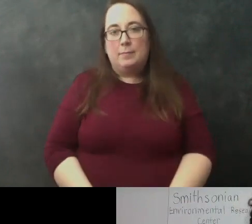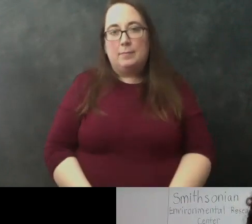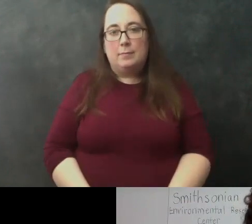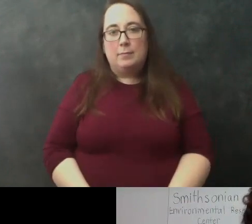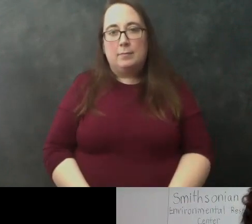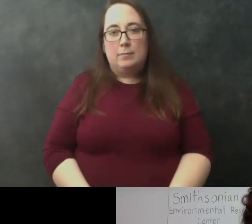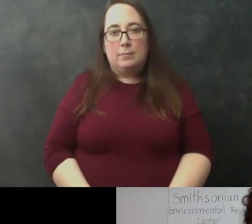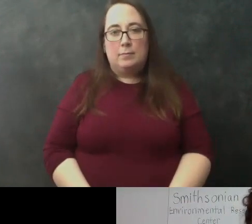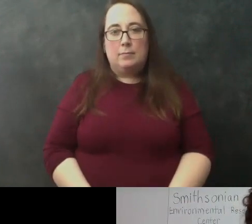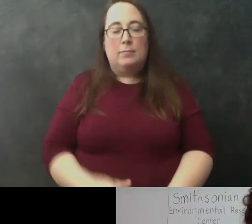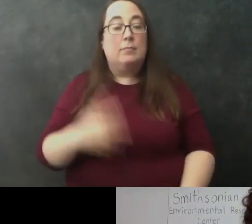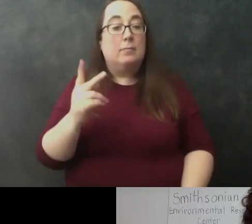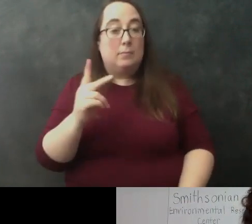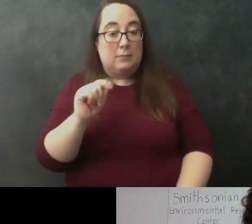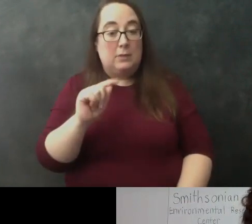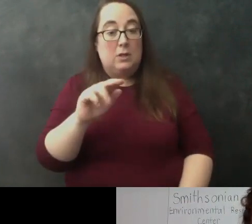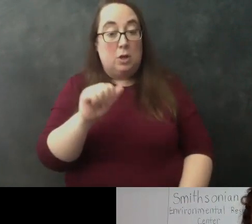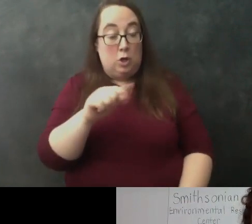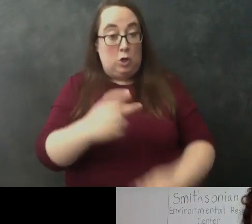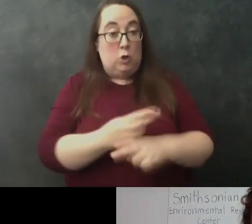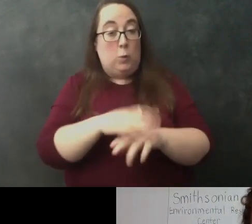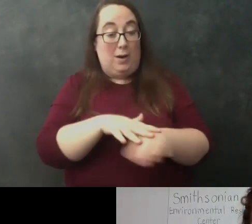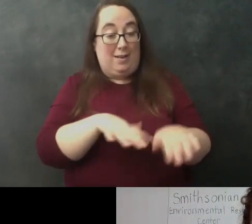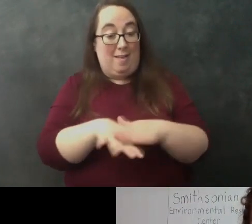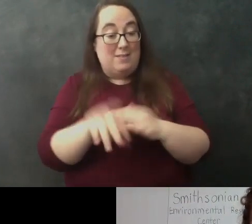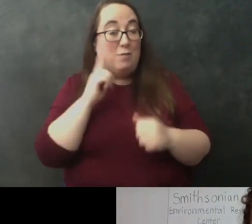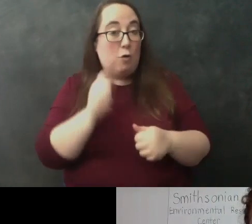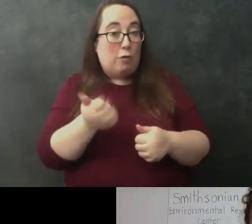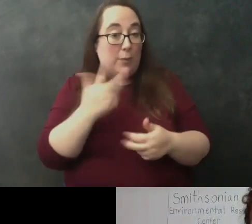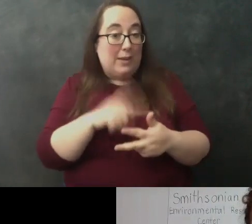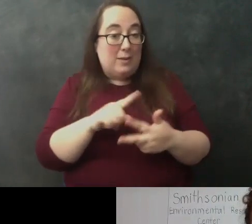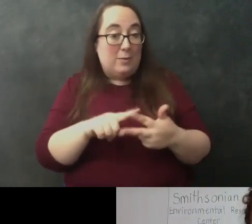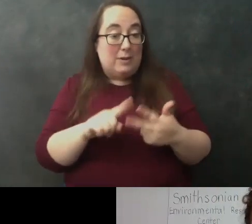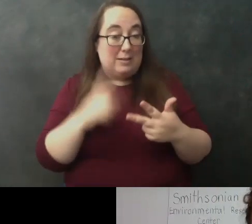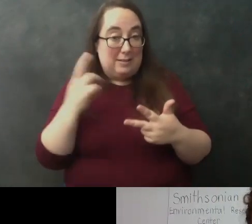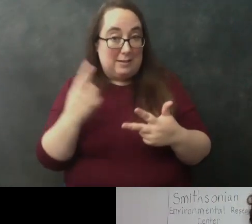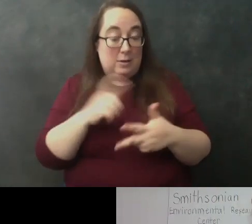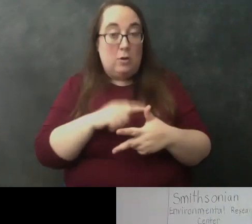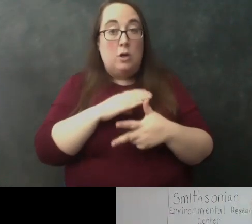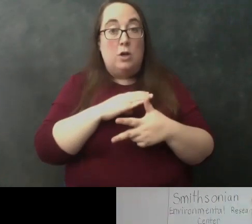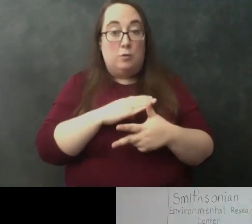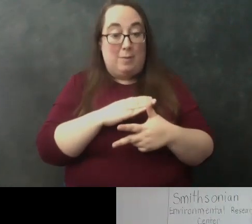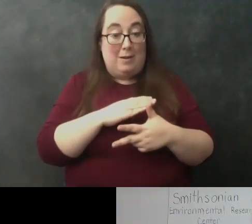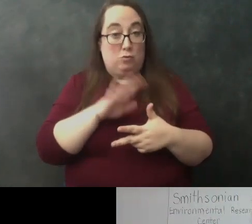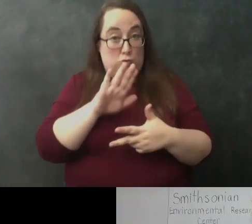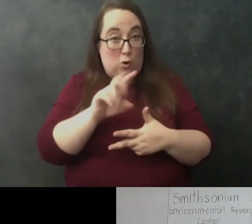when you're normally in the lab you wear gloves for three reasons one is to prevent your dna from getting in your sample uh